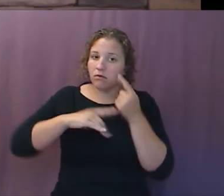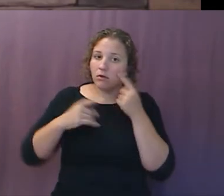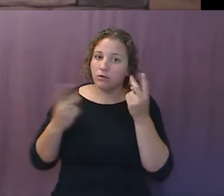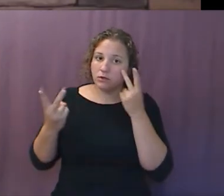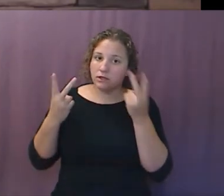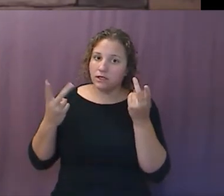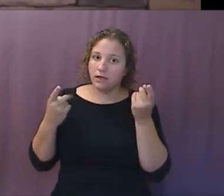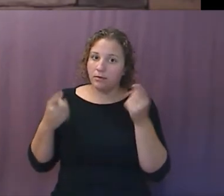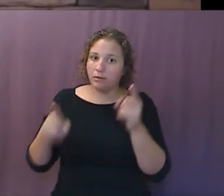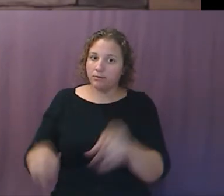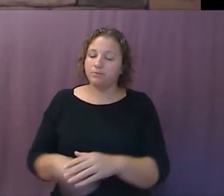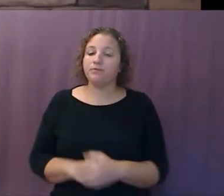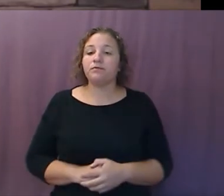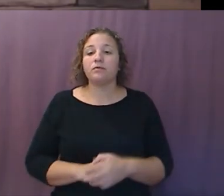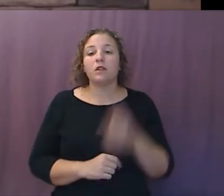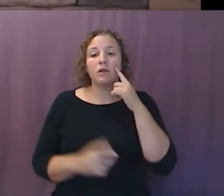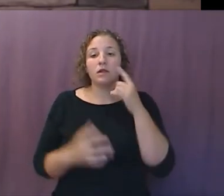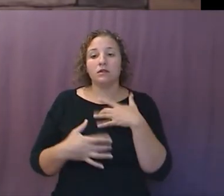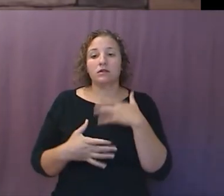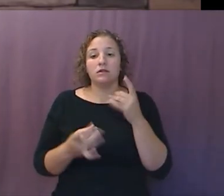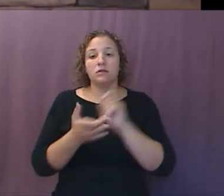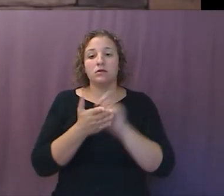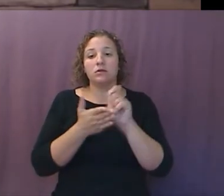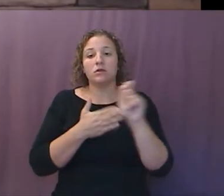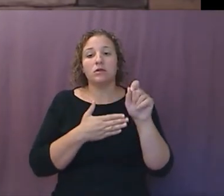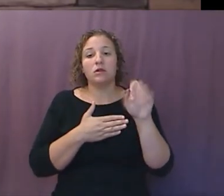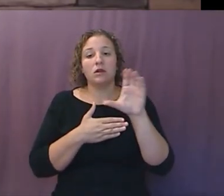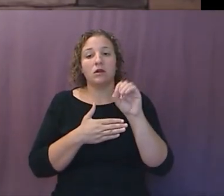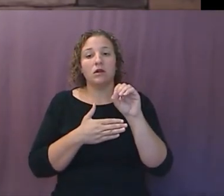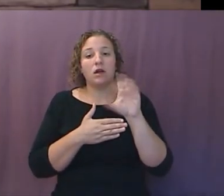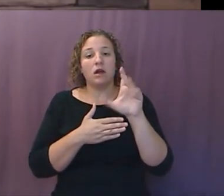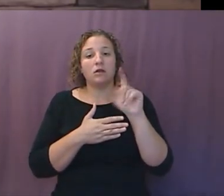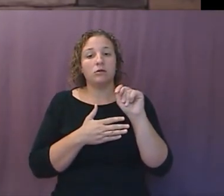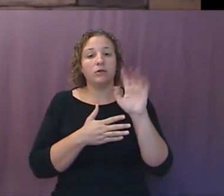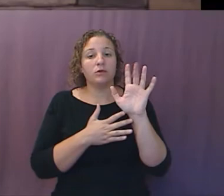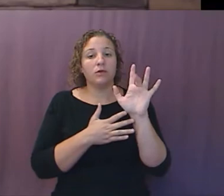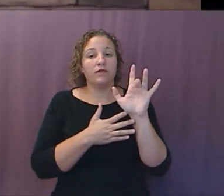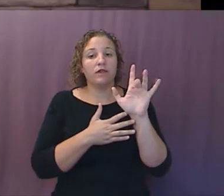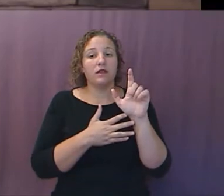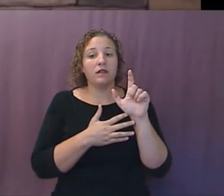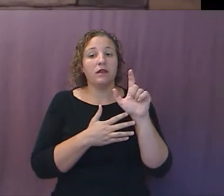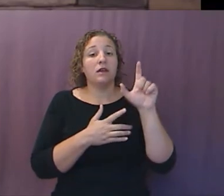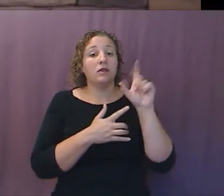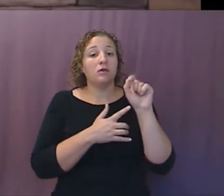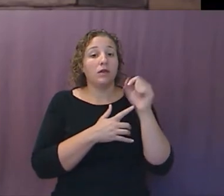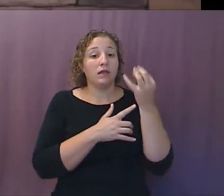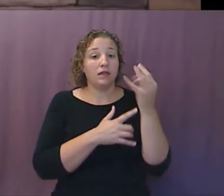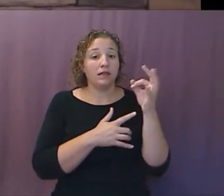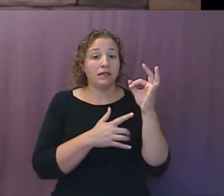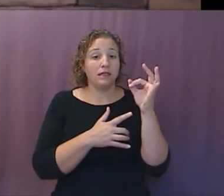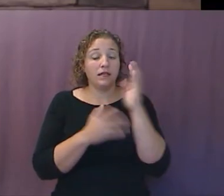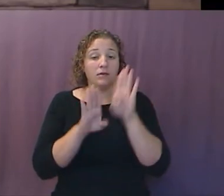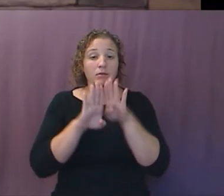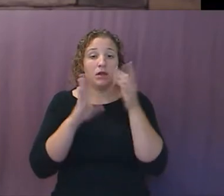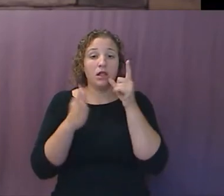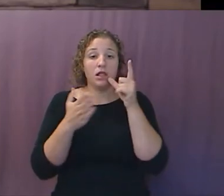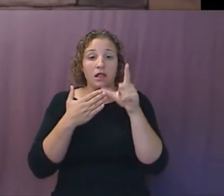article written October 25, 2019, and it is an open letter to Mark